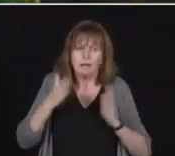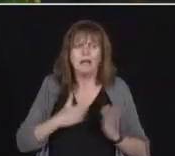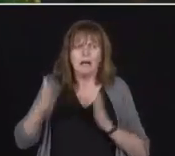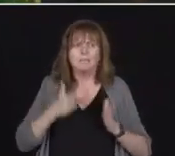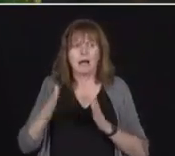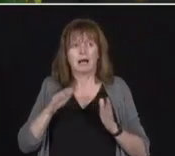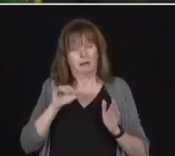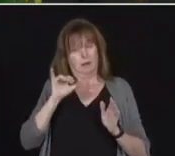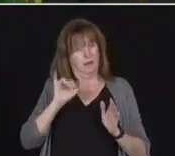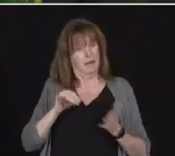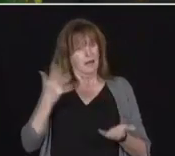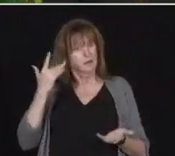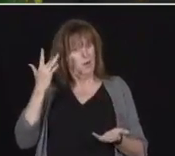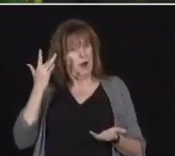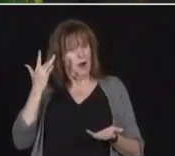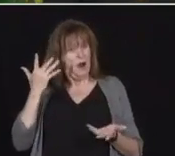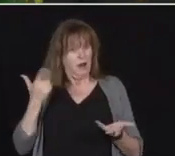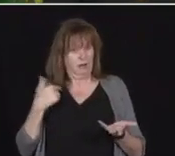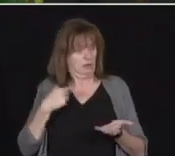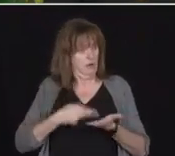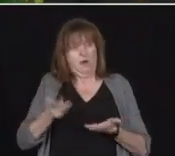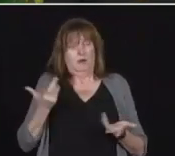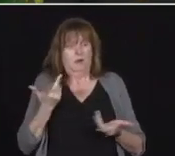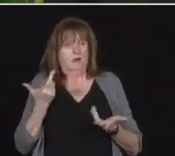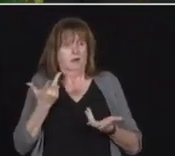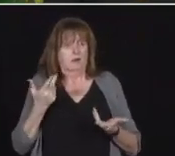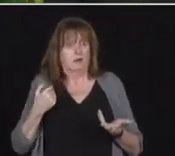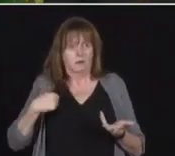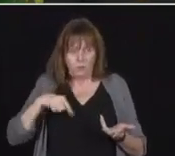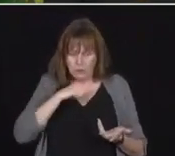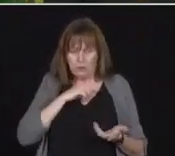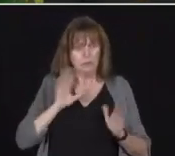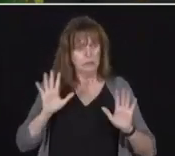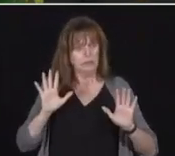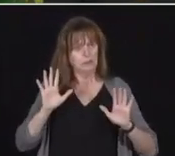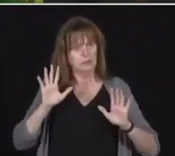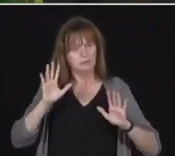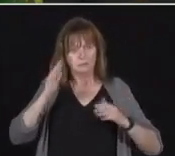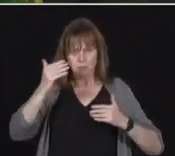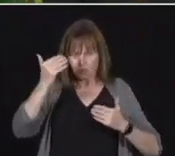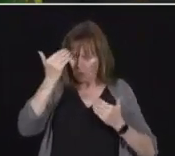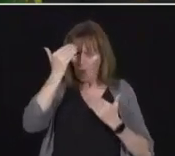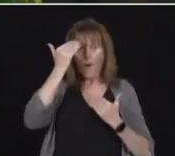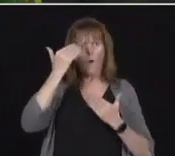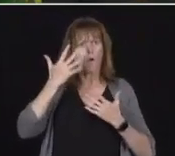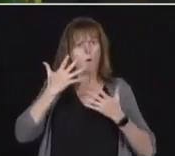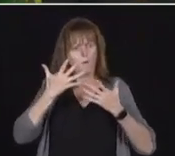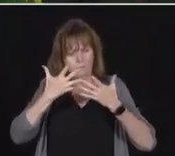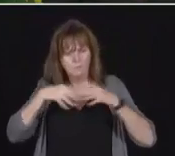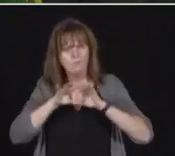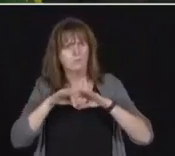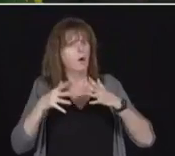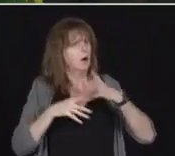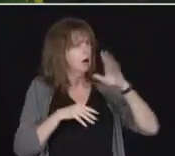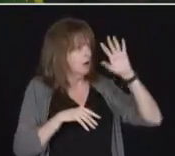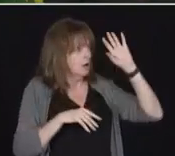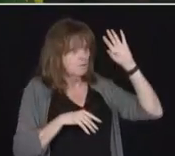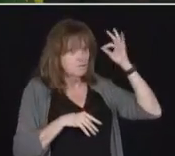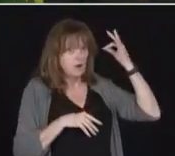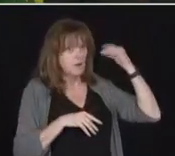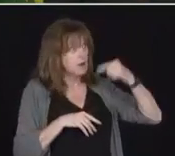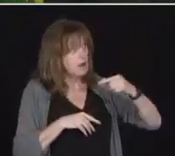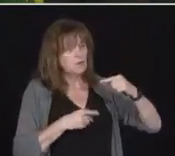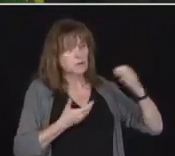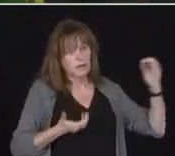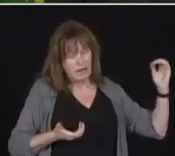to be quite frank, why it is so necessary for all governments, particularly the federal government, to step up investment in technology and in